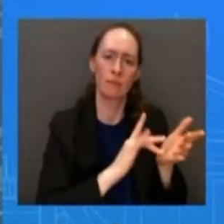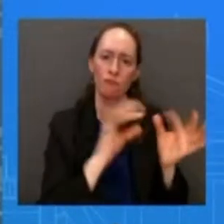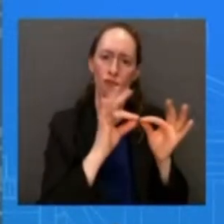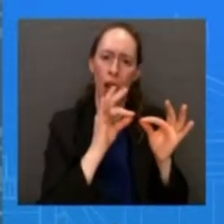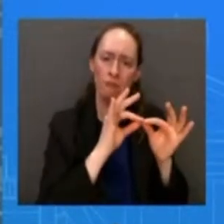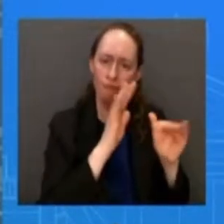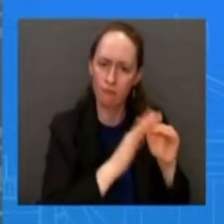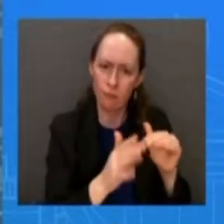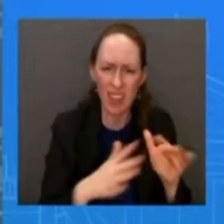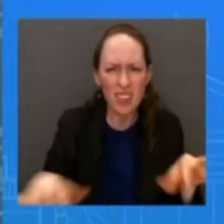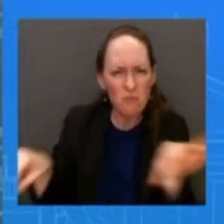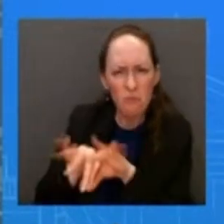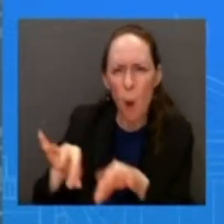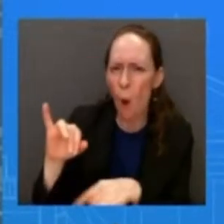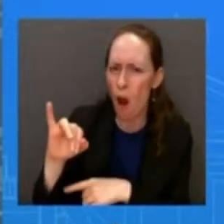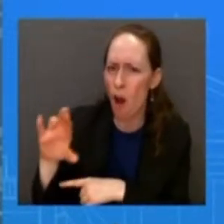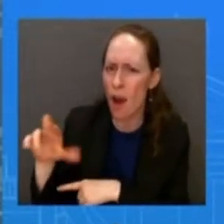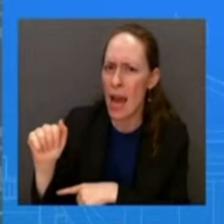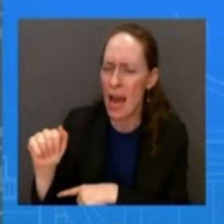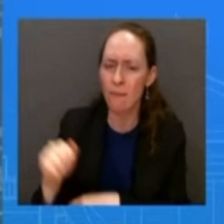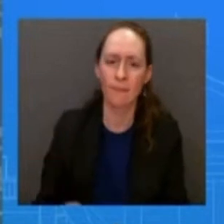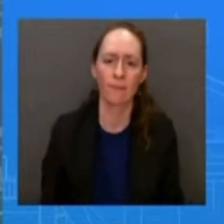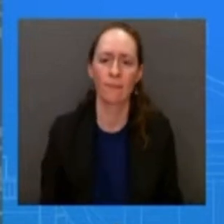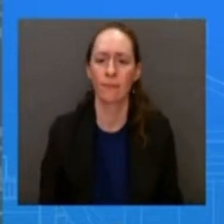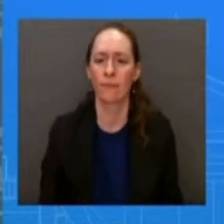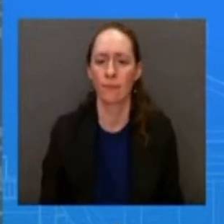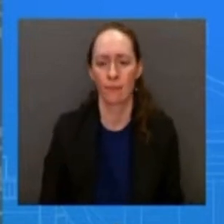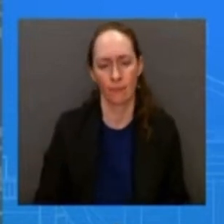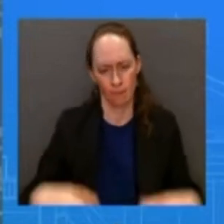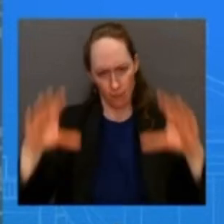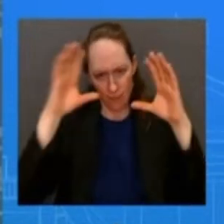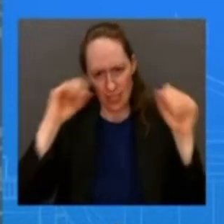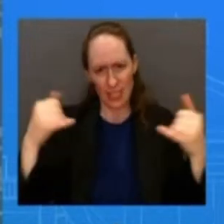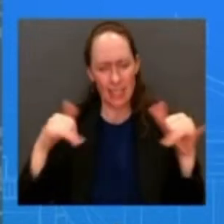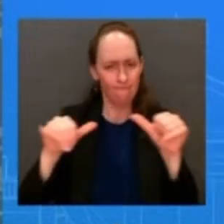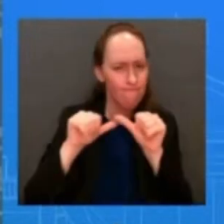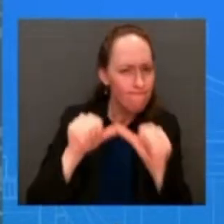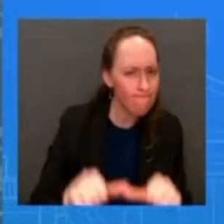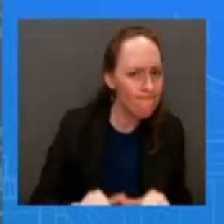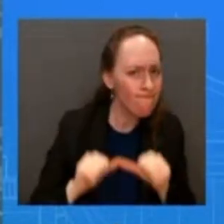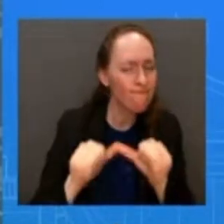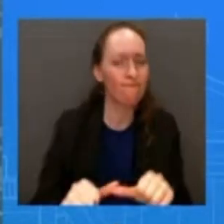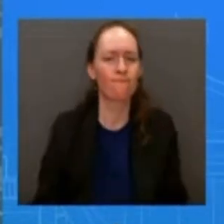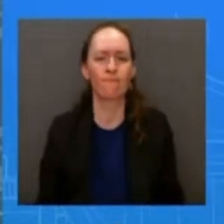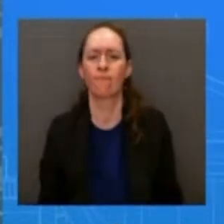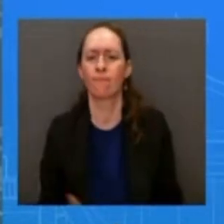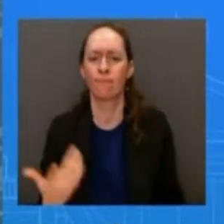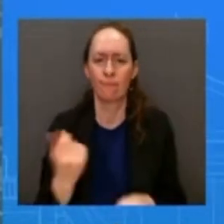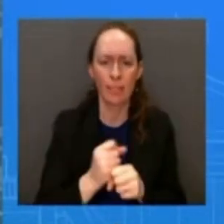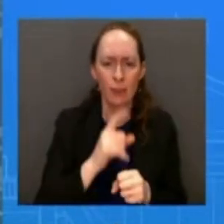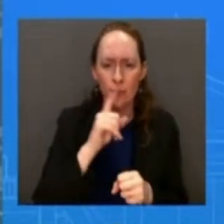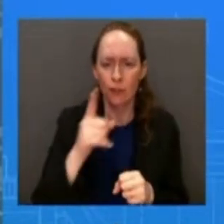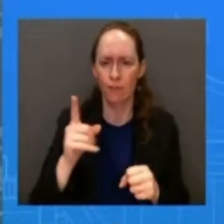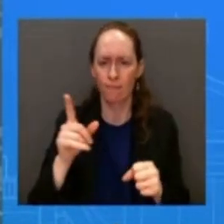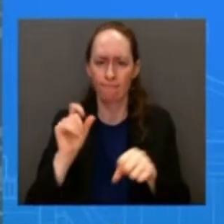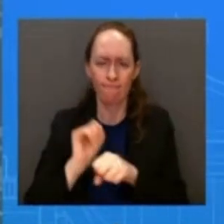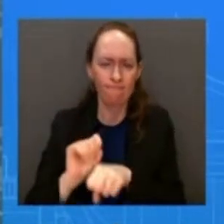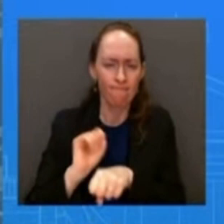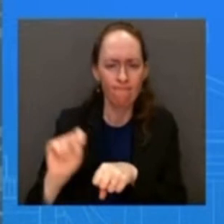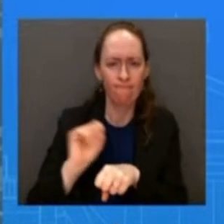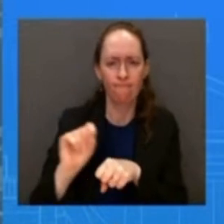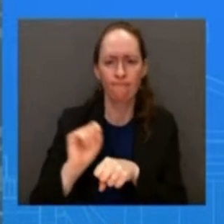the president's going to continue to take action we're always going to look at the data points as they come out from cpi or any other